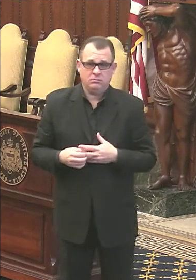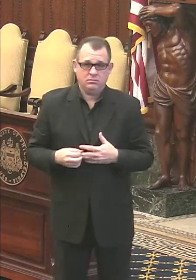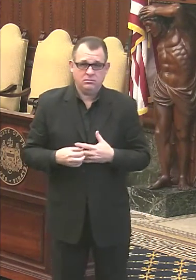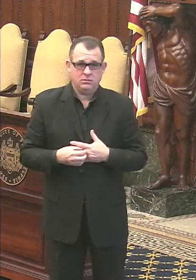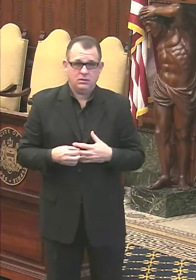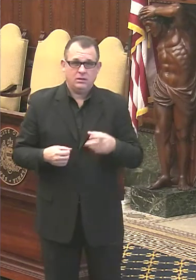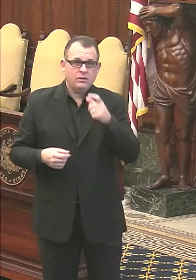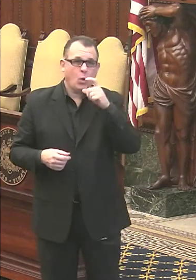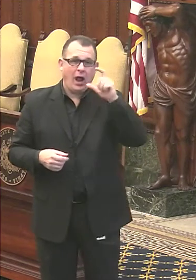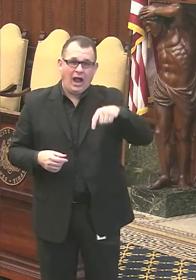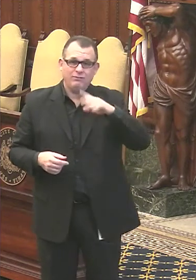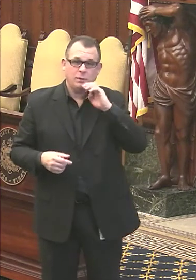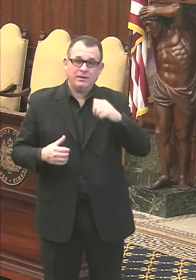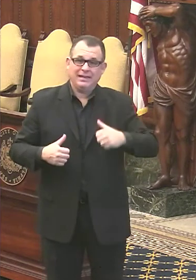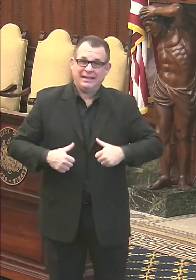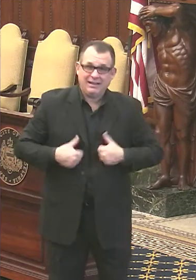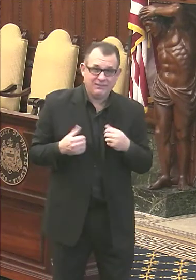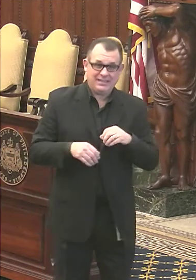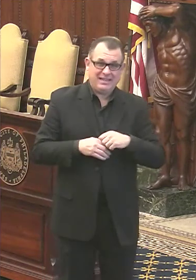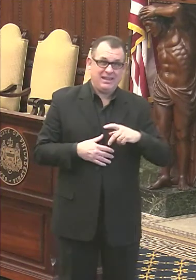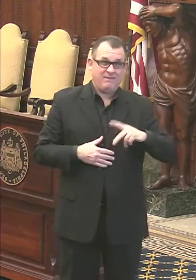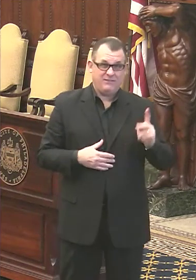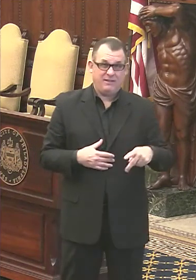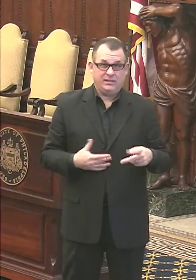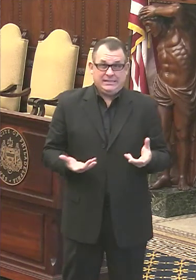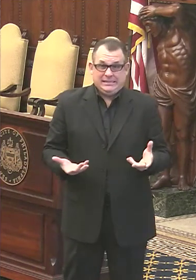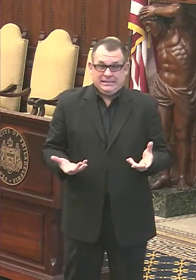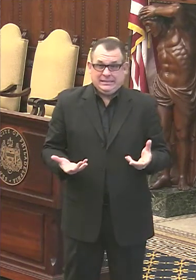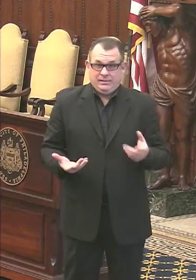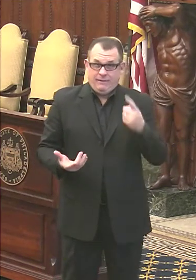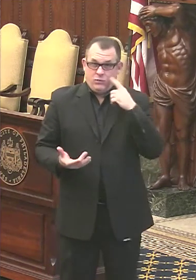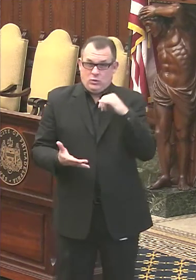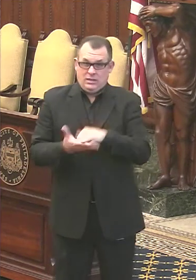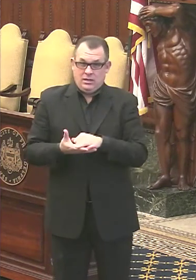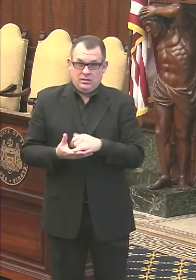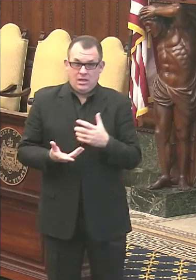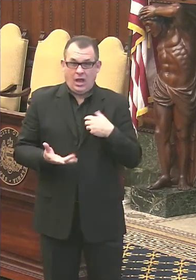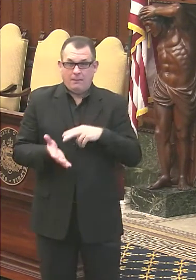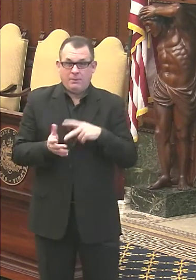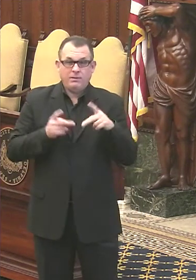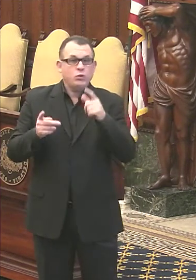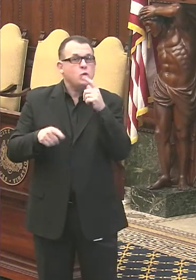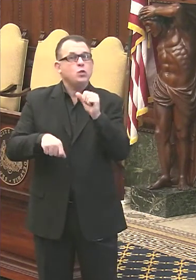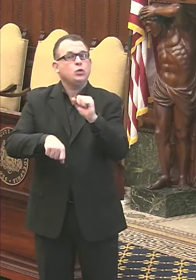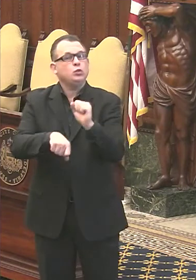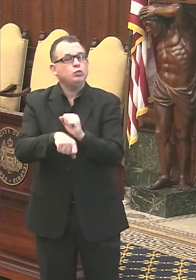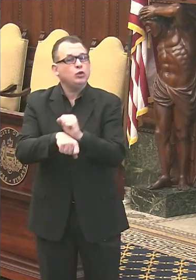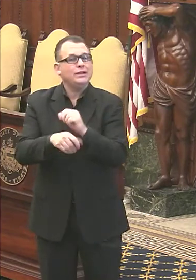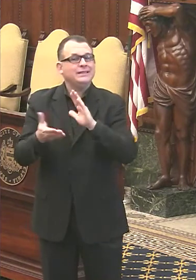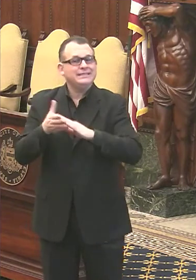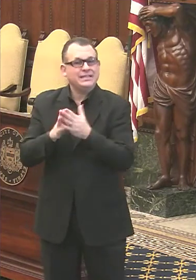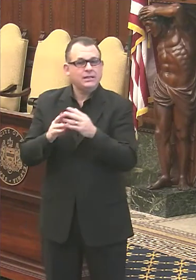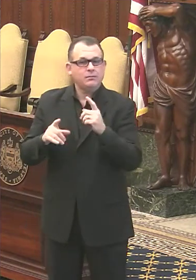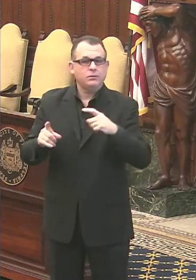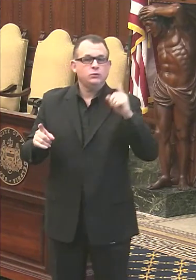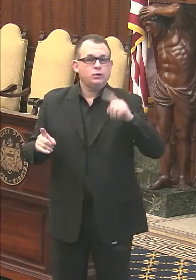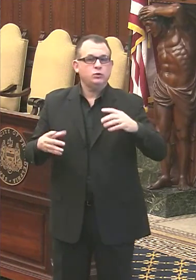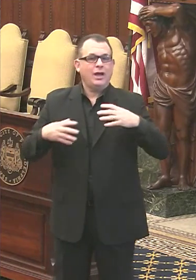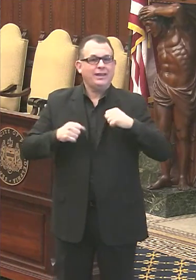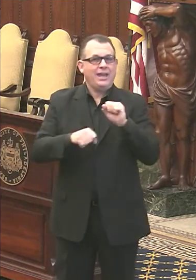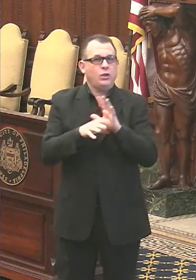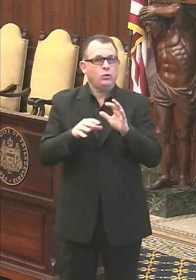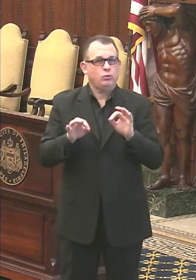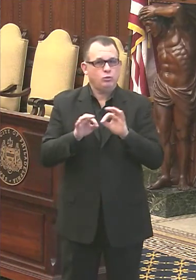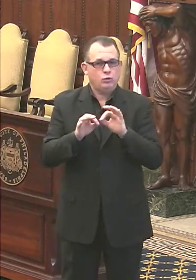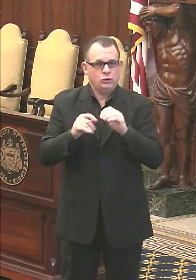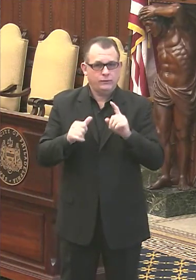live in the city. Dr. Dunstan, correct me if I'm then we vaccinated. There's healthcare workers who would work in the city, but it's supposed to be just healthcare workers. But they have said that